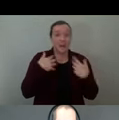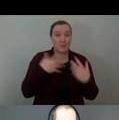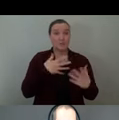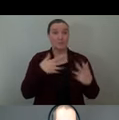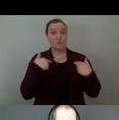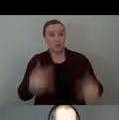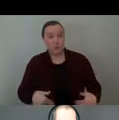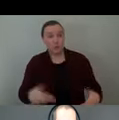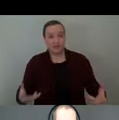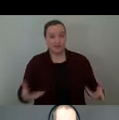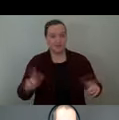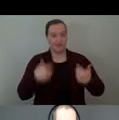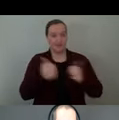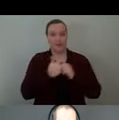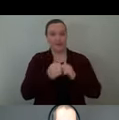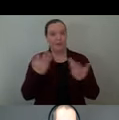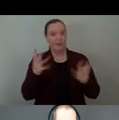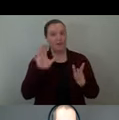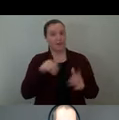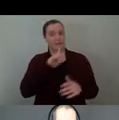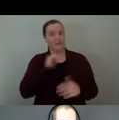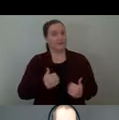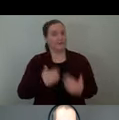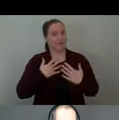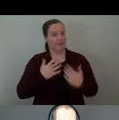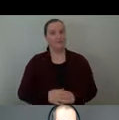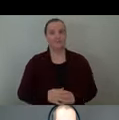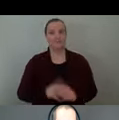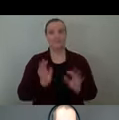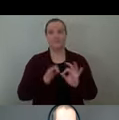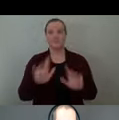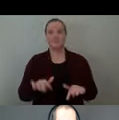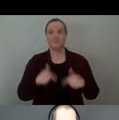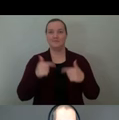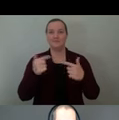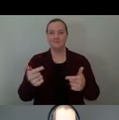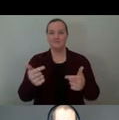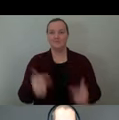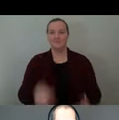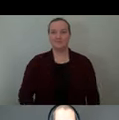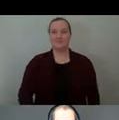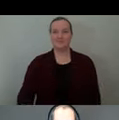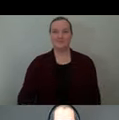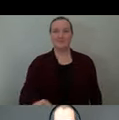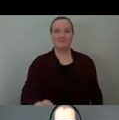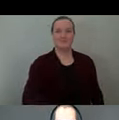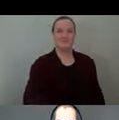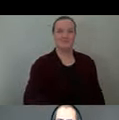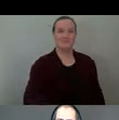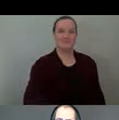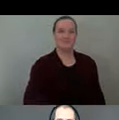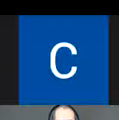And it's something that we found particularly inspiring. And so we were interested in seeing how we can contribute